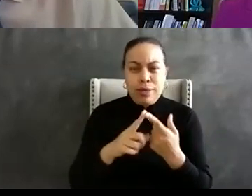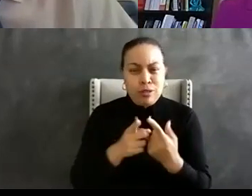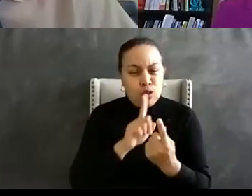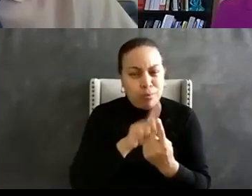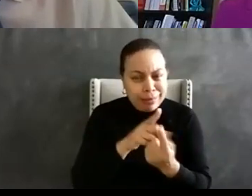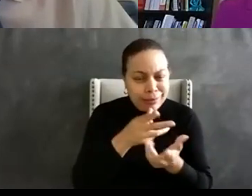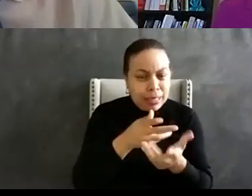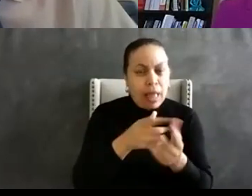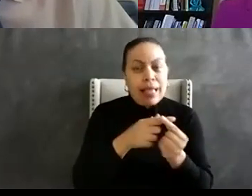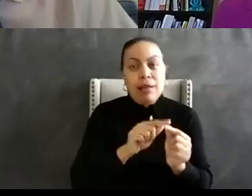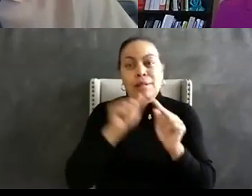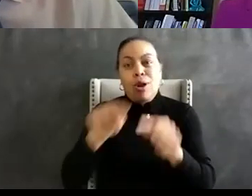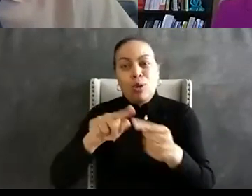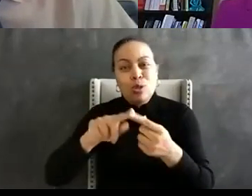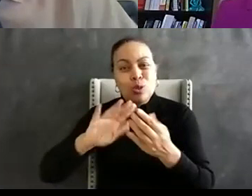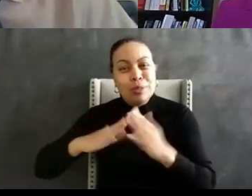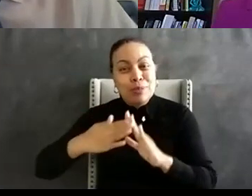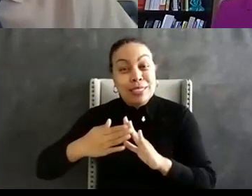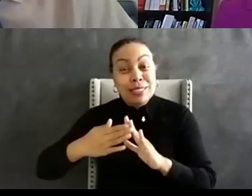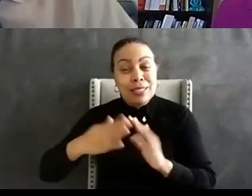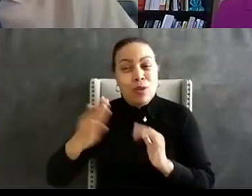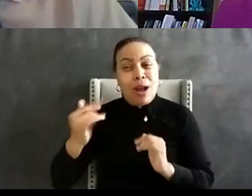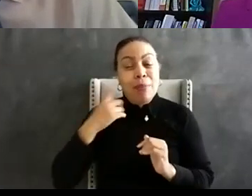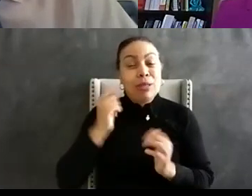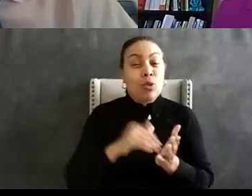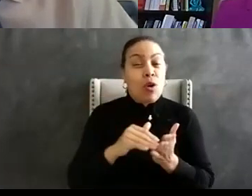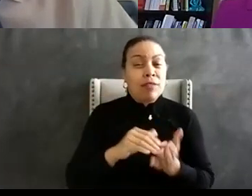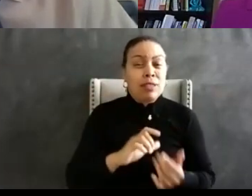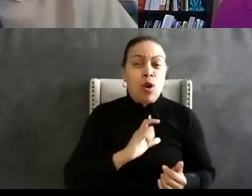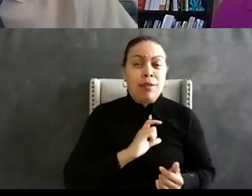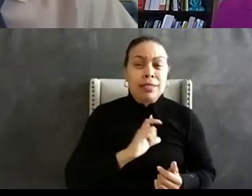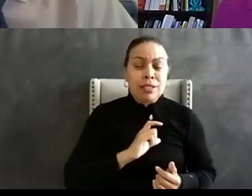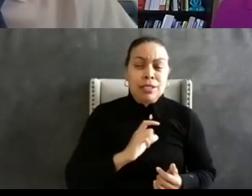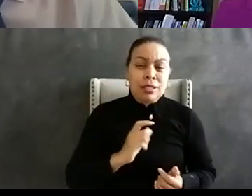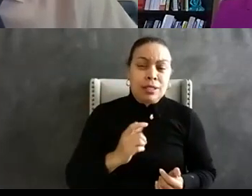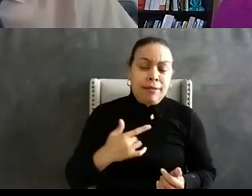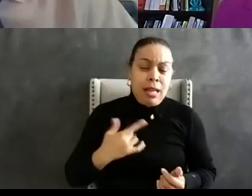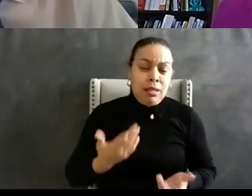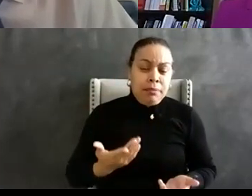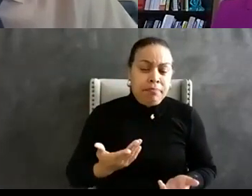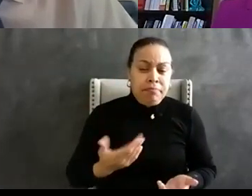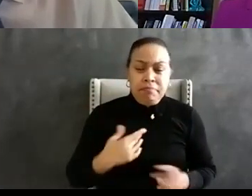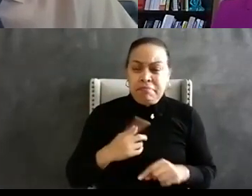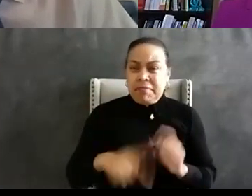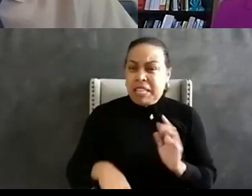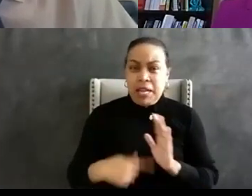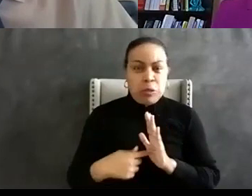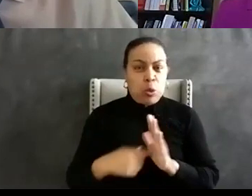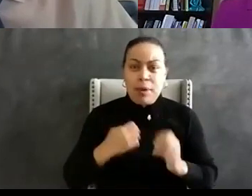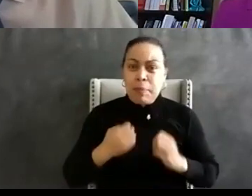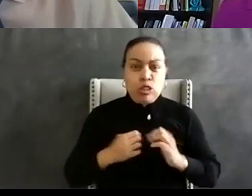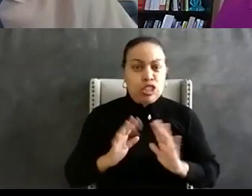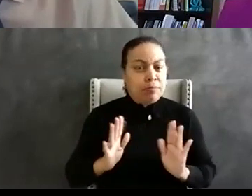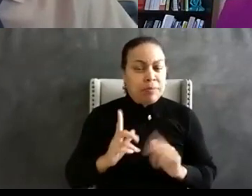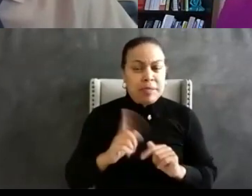because a lot of times police officers have the sense that um I can't show my emotions I can't share